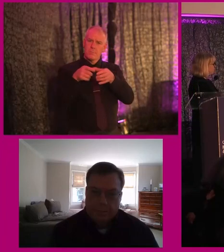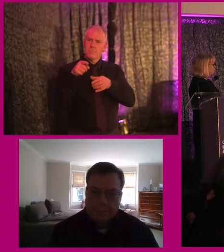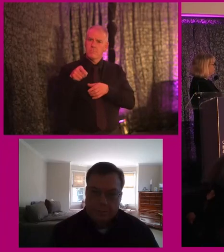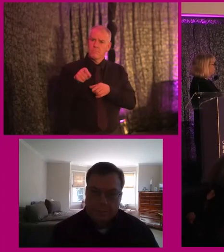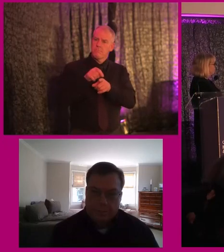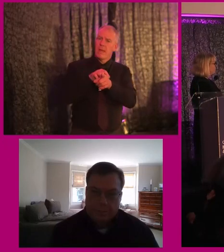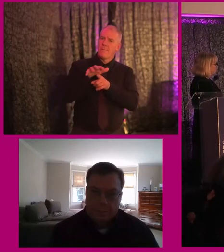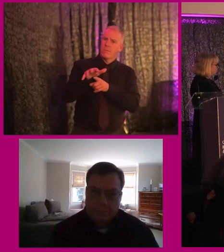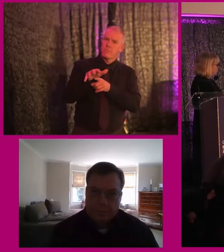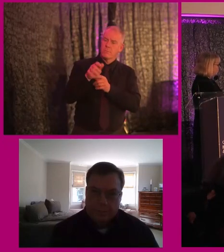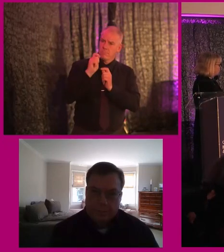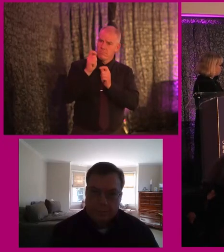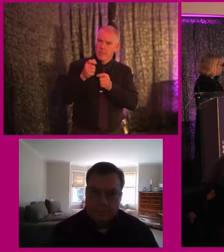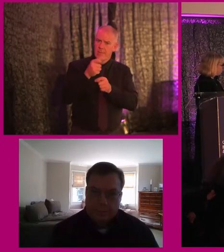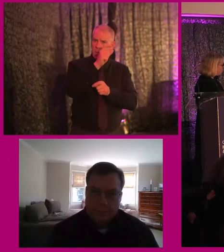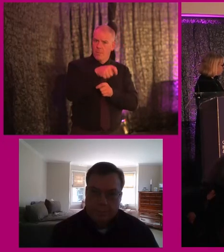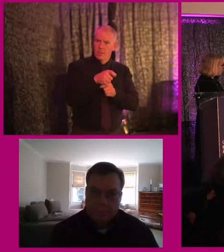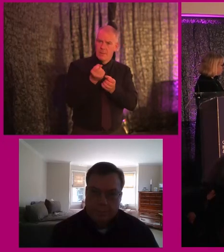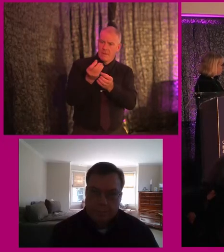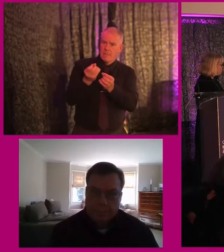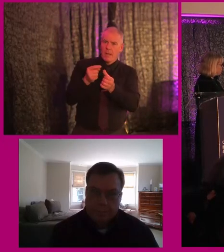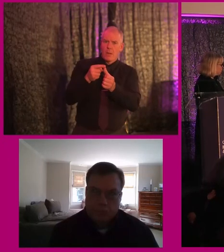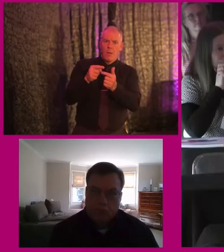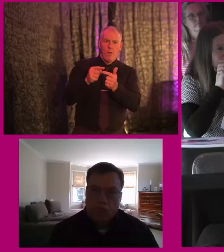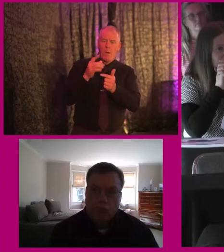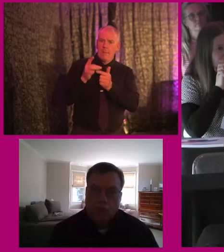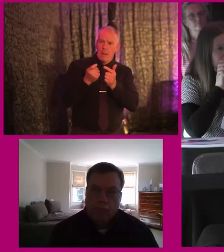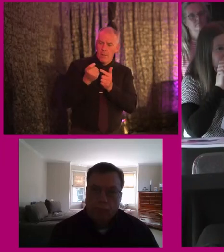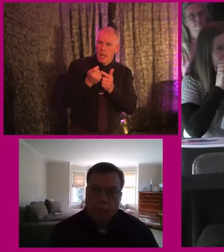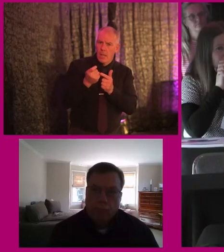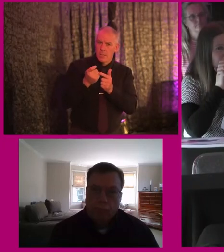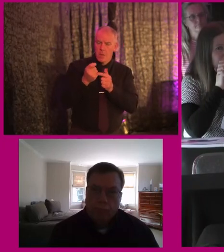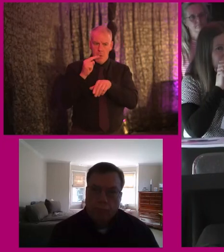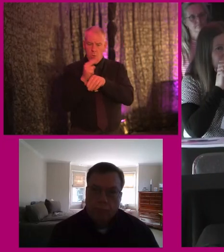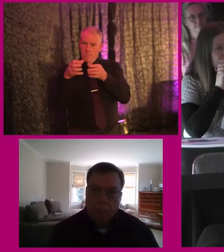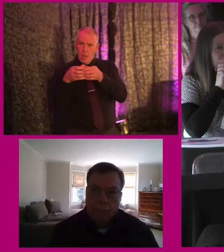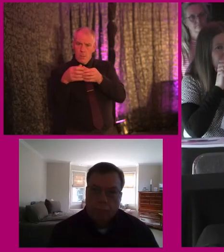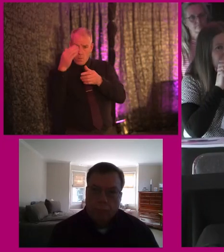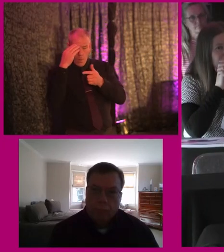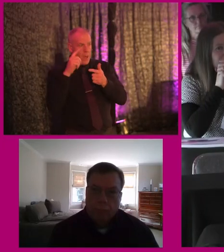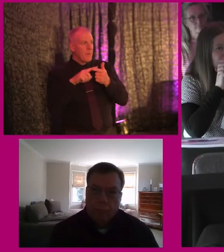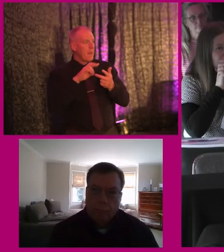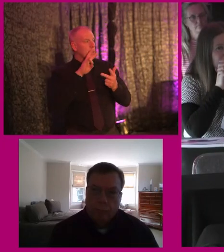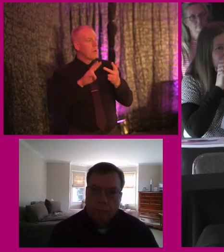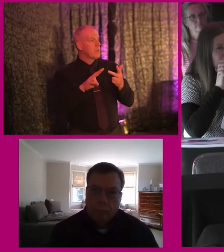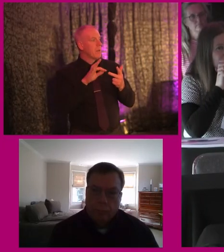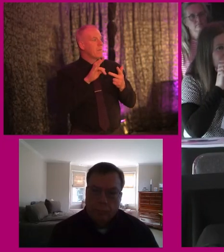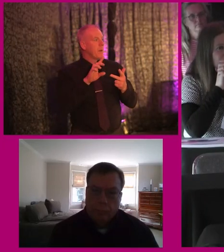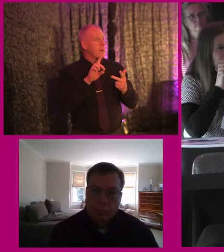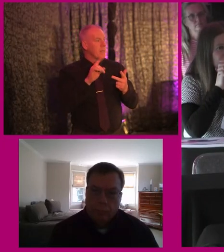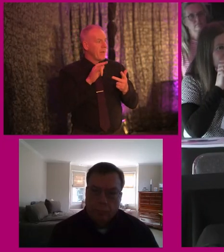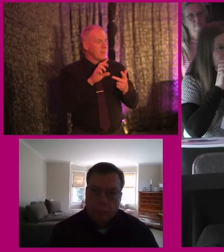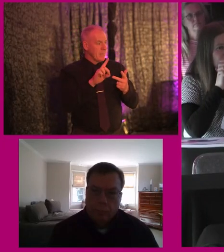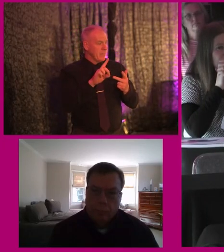when someone submits a piece of feedback or makes a complaint. And then I'll just throw in a question then also for David,